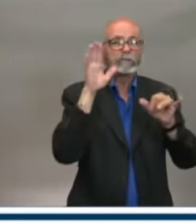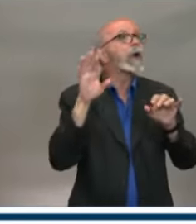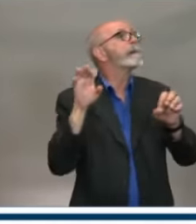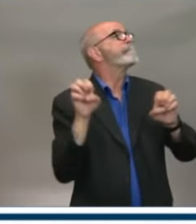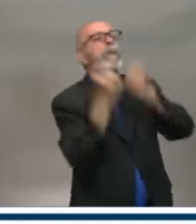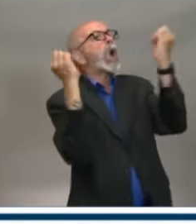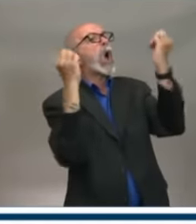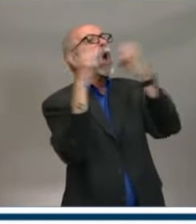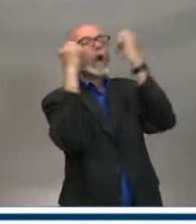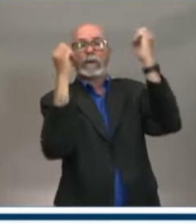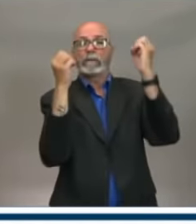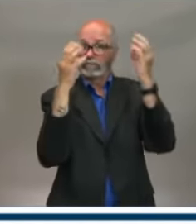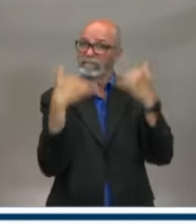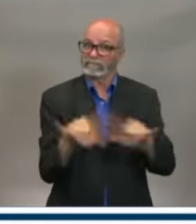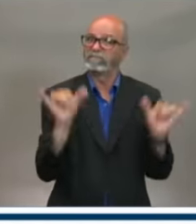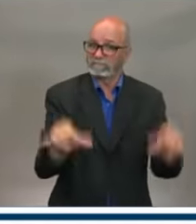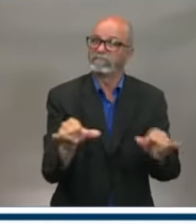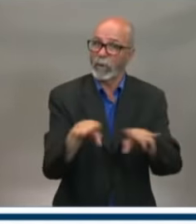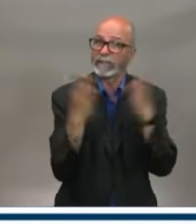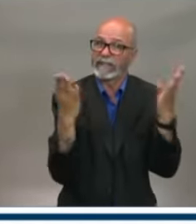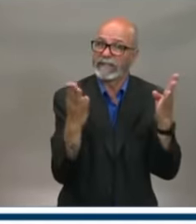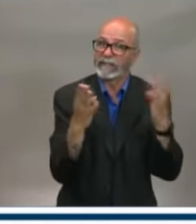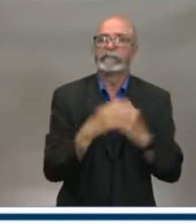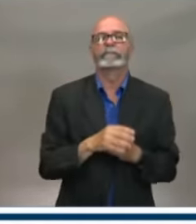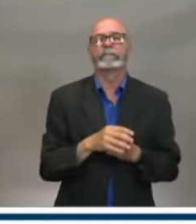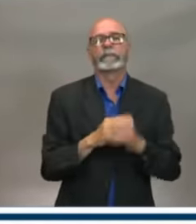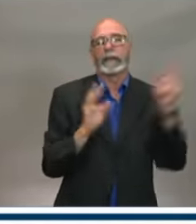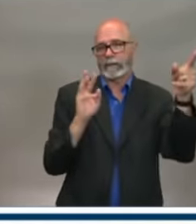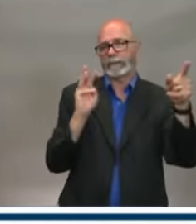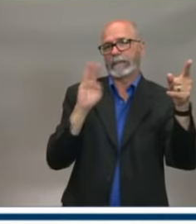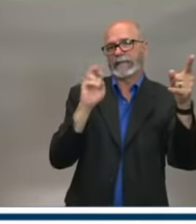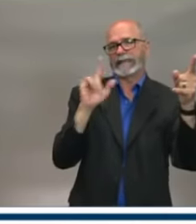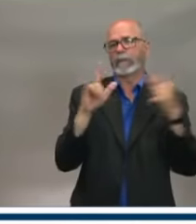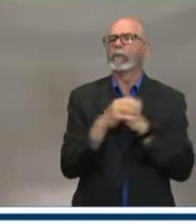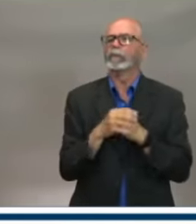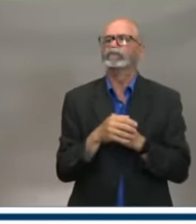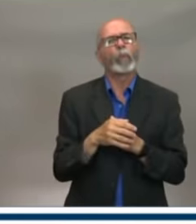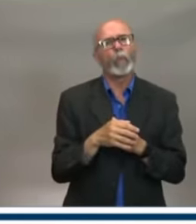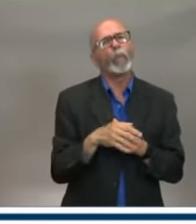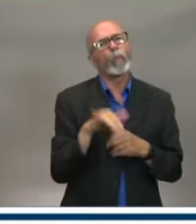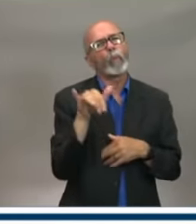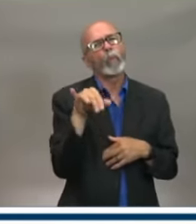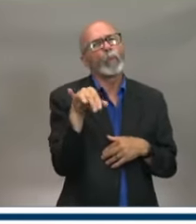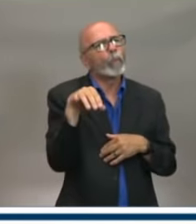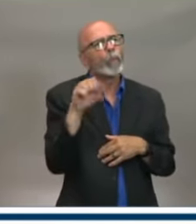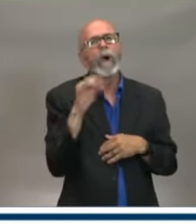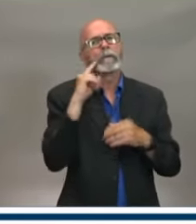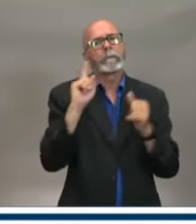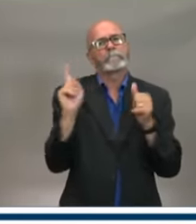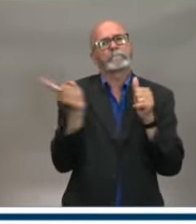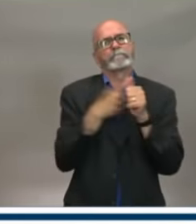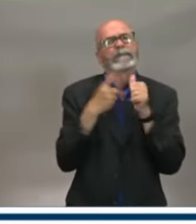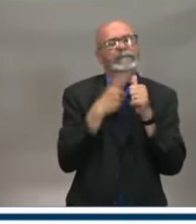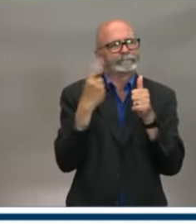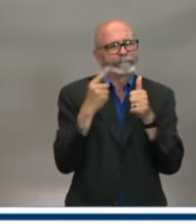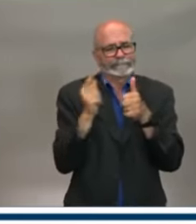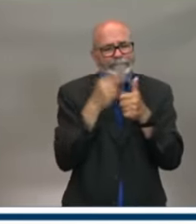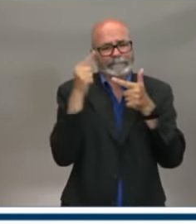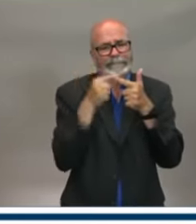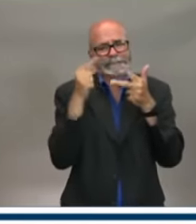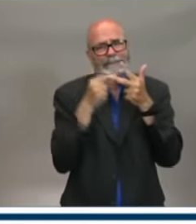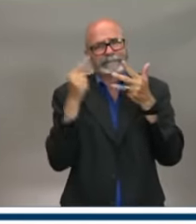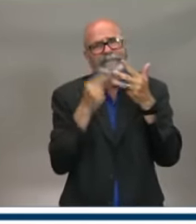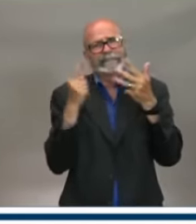So we're looking at that. There are certain parts that will be required to have the state of emergency continue to